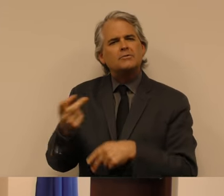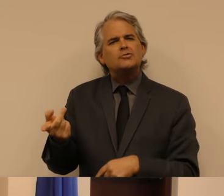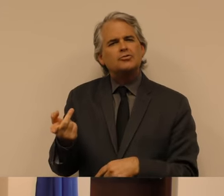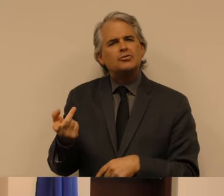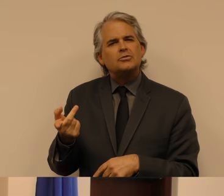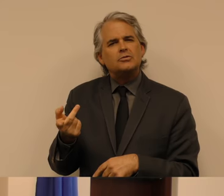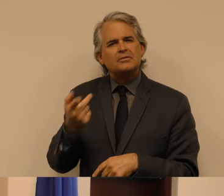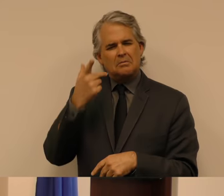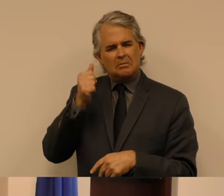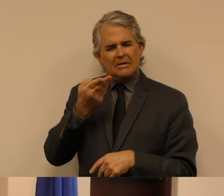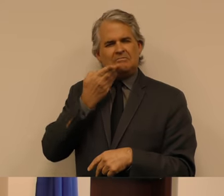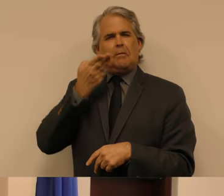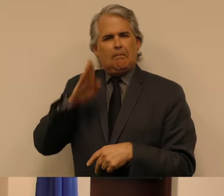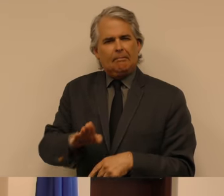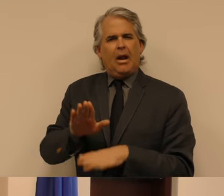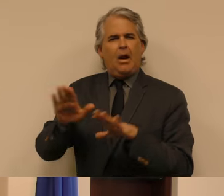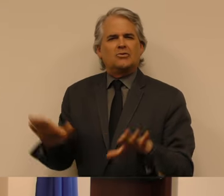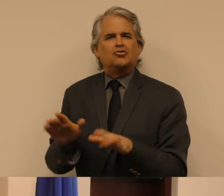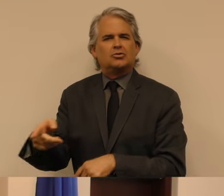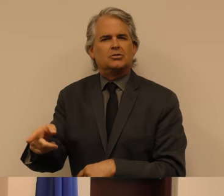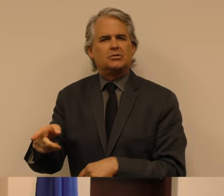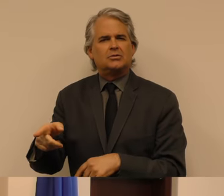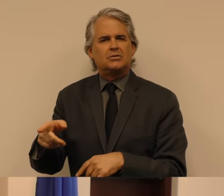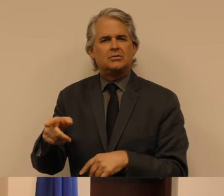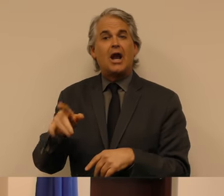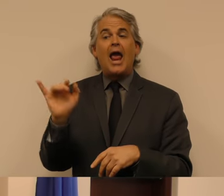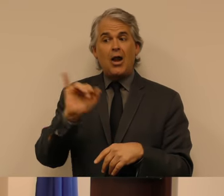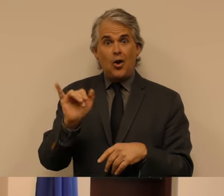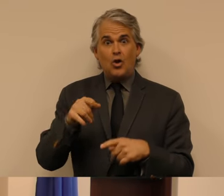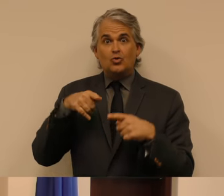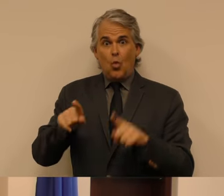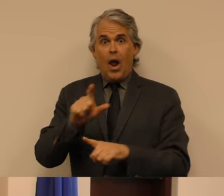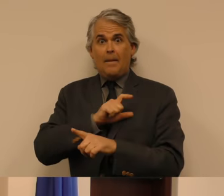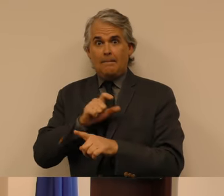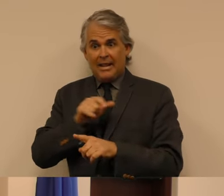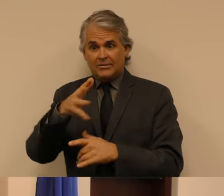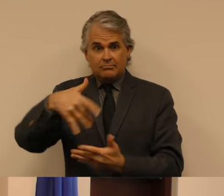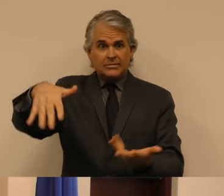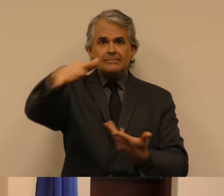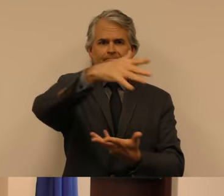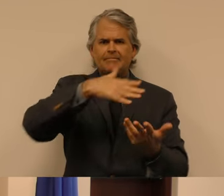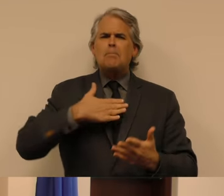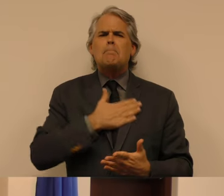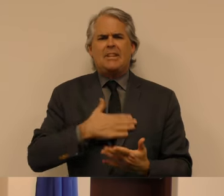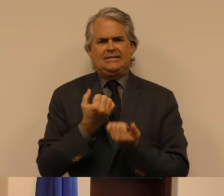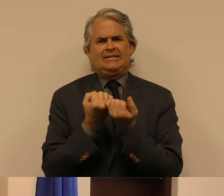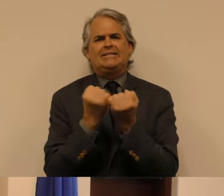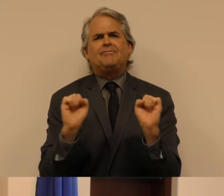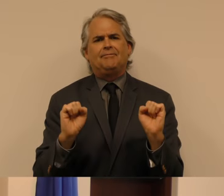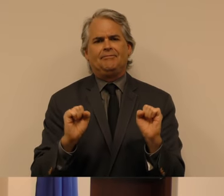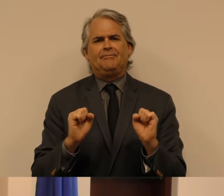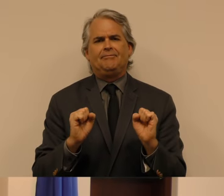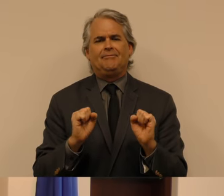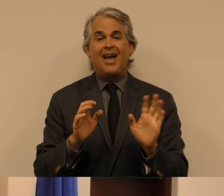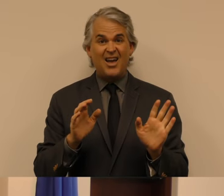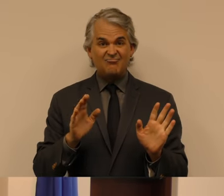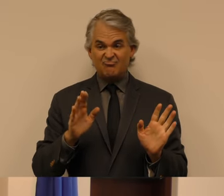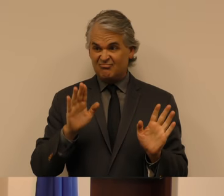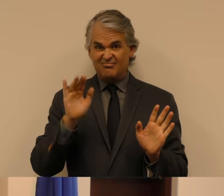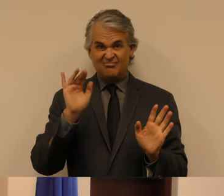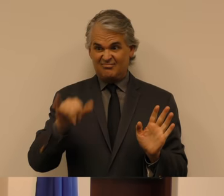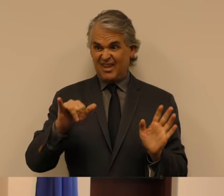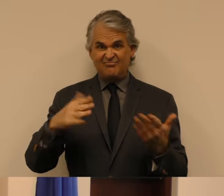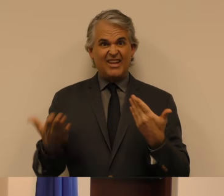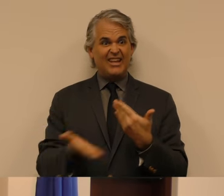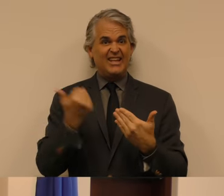acts. And while you're out there, please be safe. I'm not saying this will be easy. If it was easy, it would have been